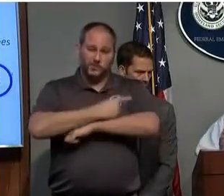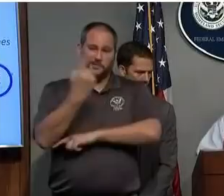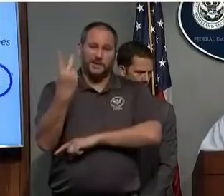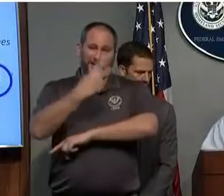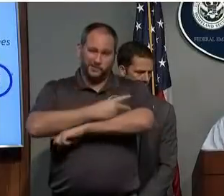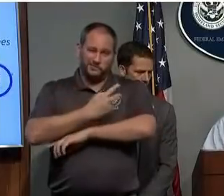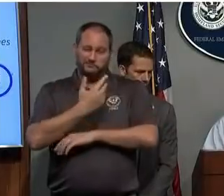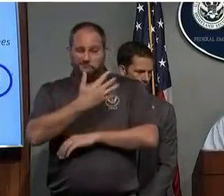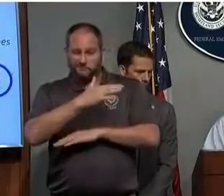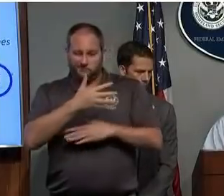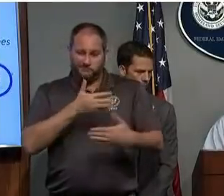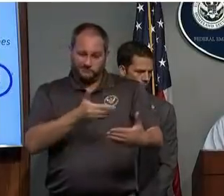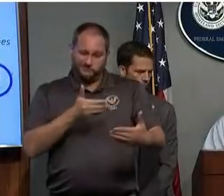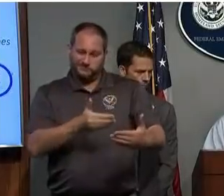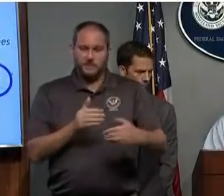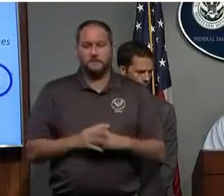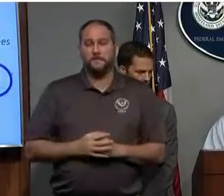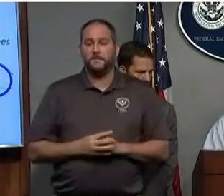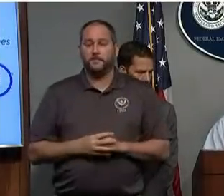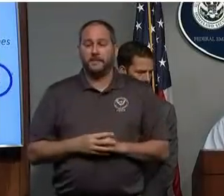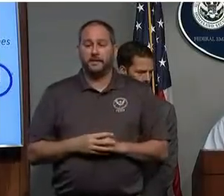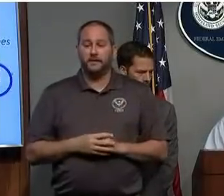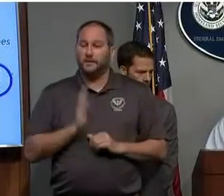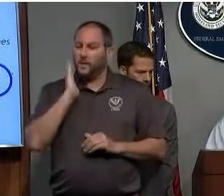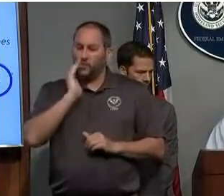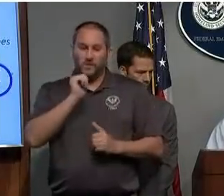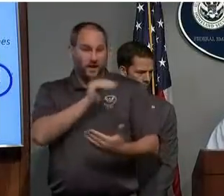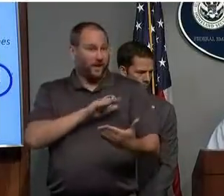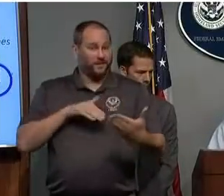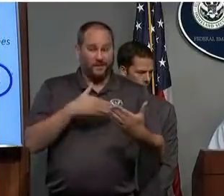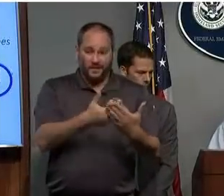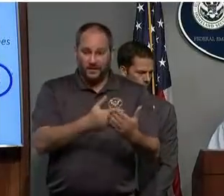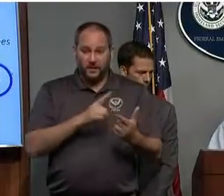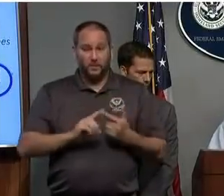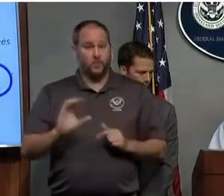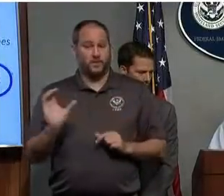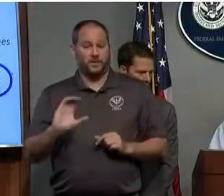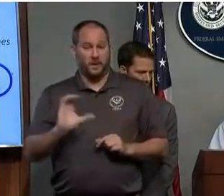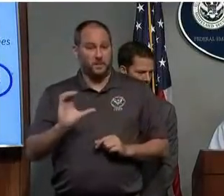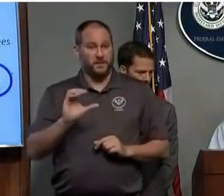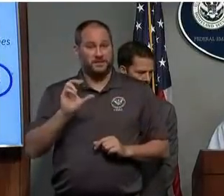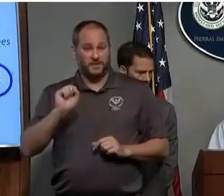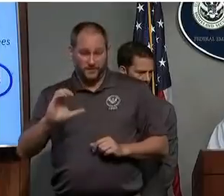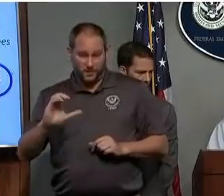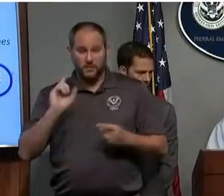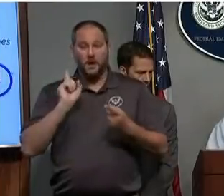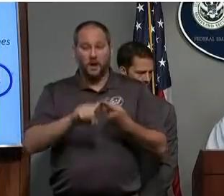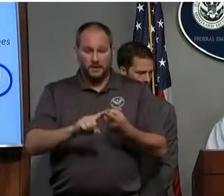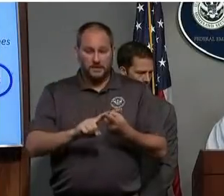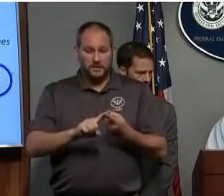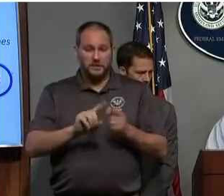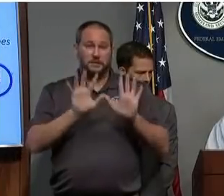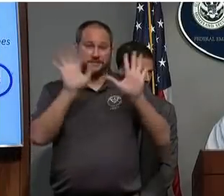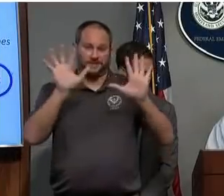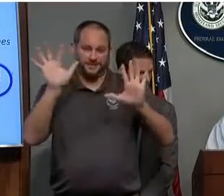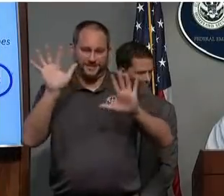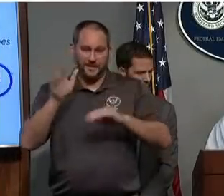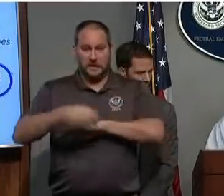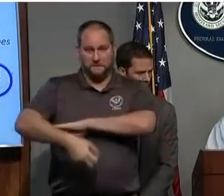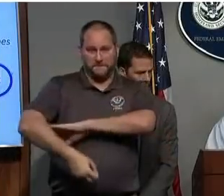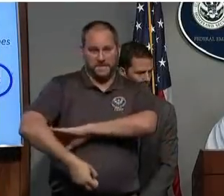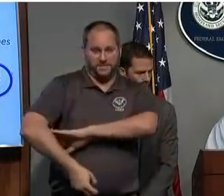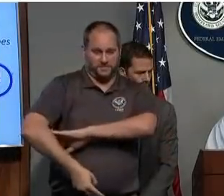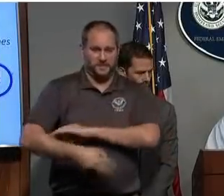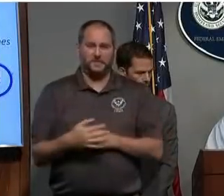It will not get to Columbia, South Carolina until Sunday midnight morning. We've